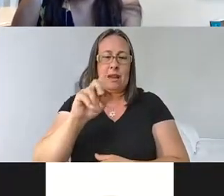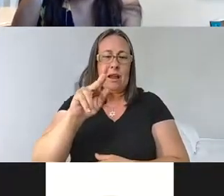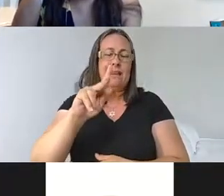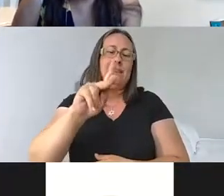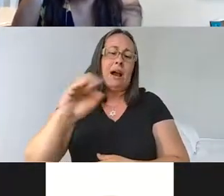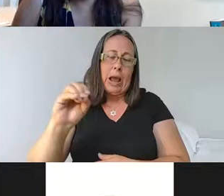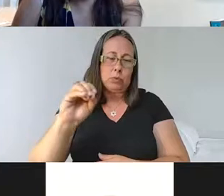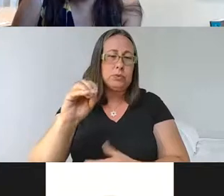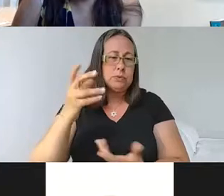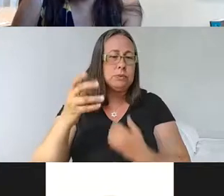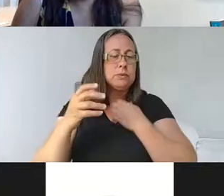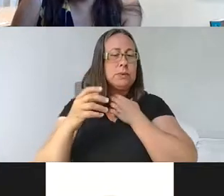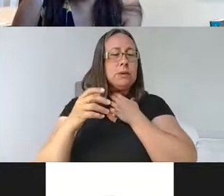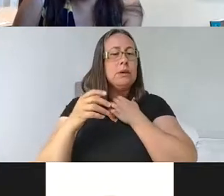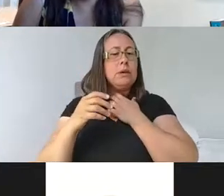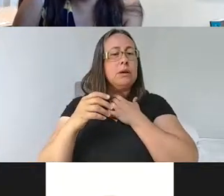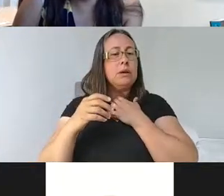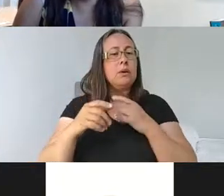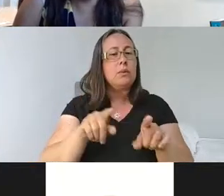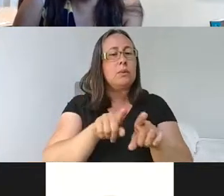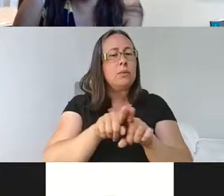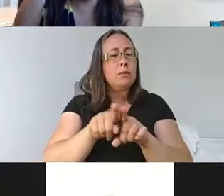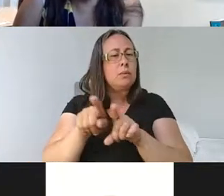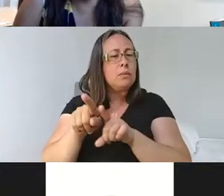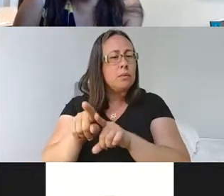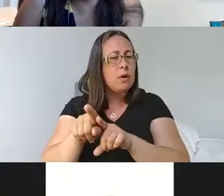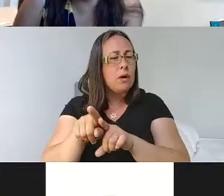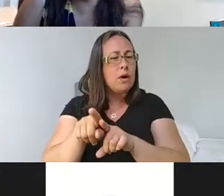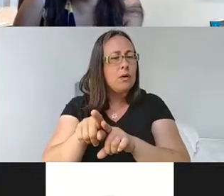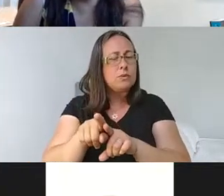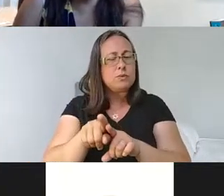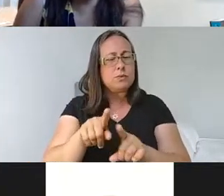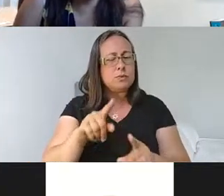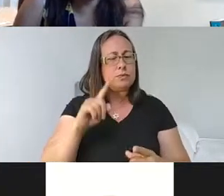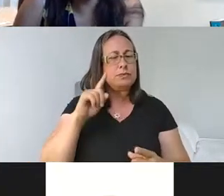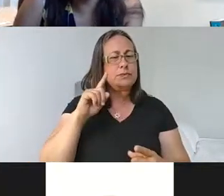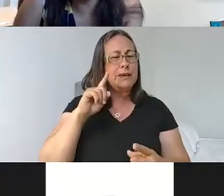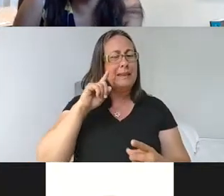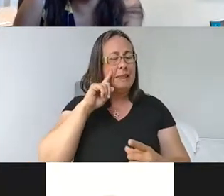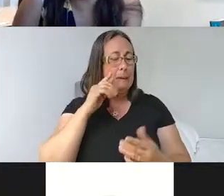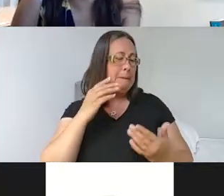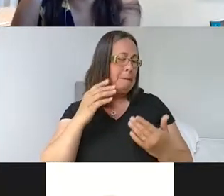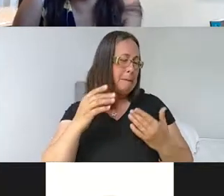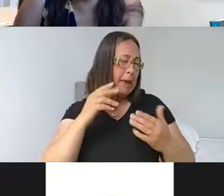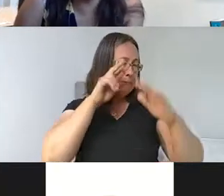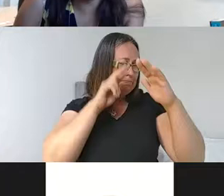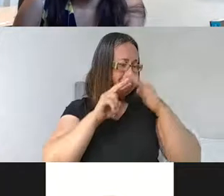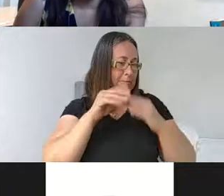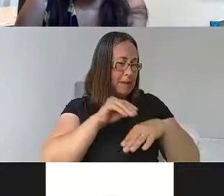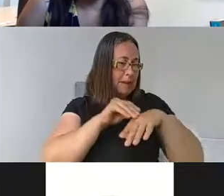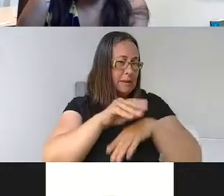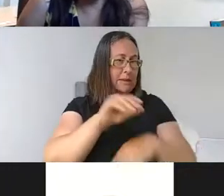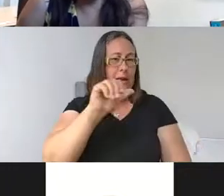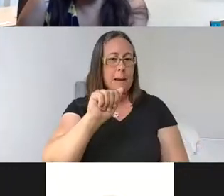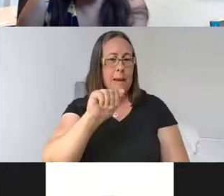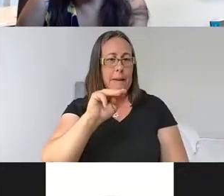started to look at another part of the brain that doesn't have direct cell death, but we think is likely affected by cardiac arrest, which is the amygdala.